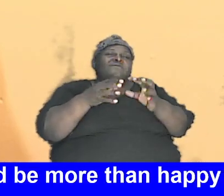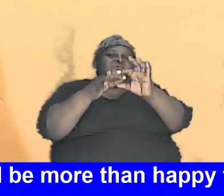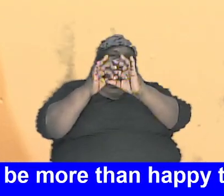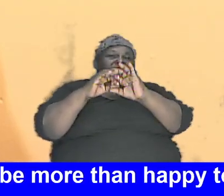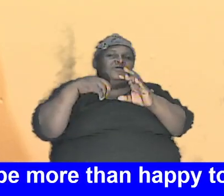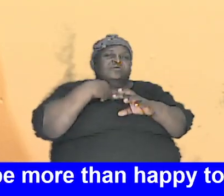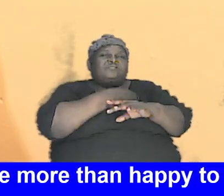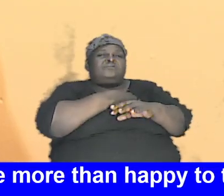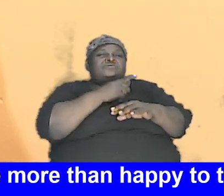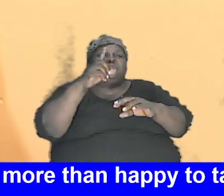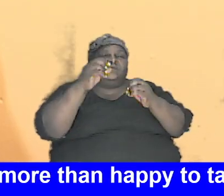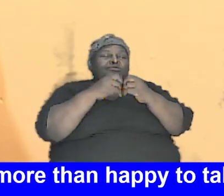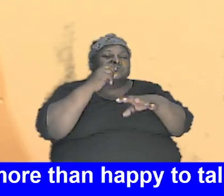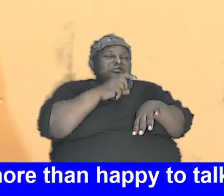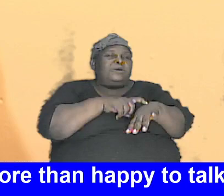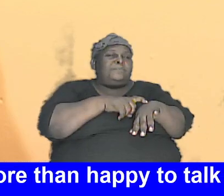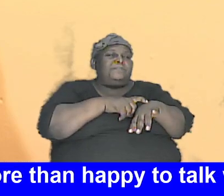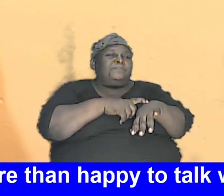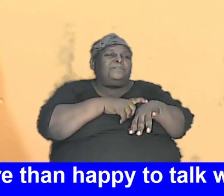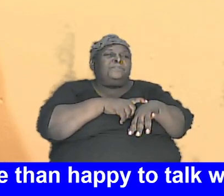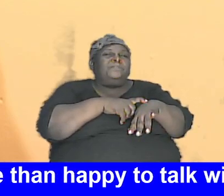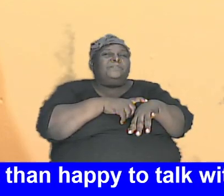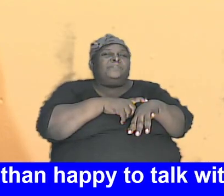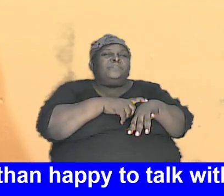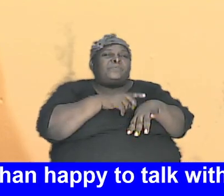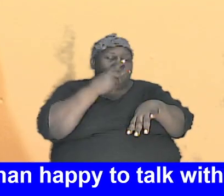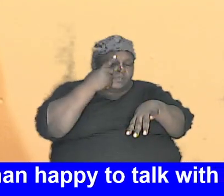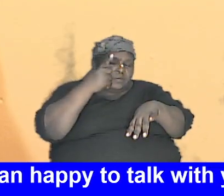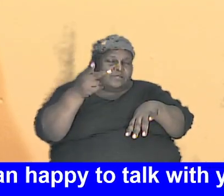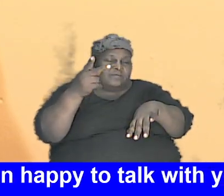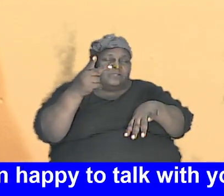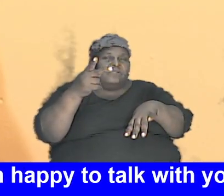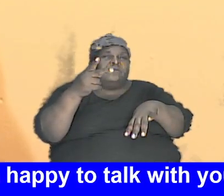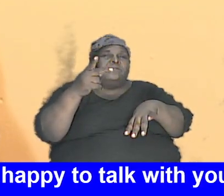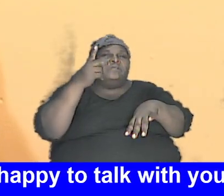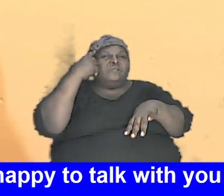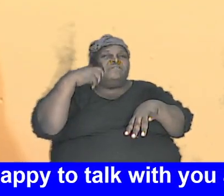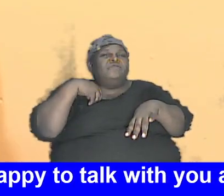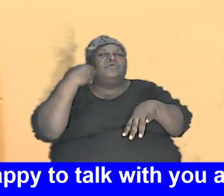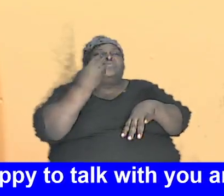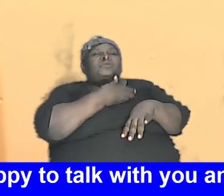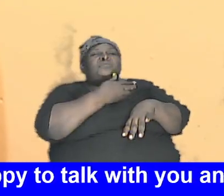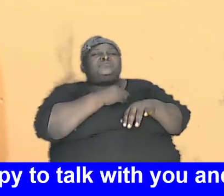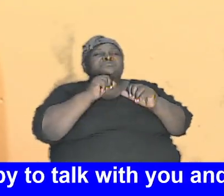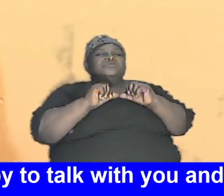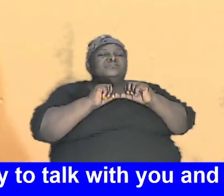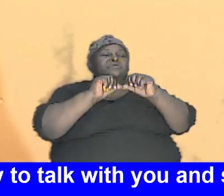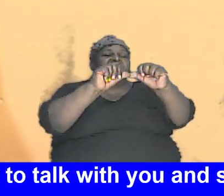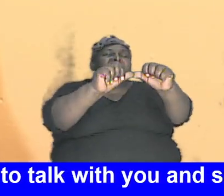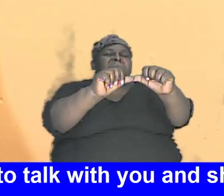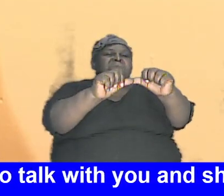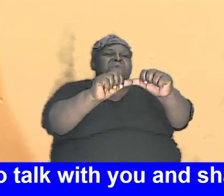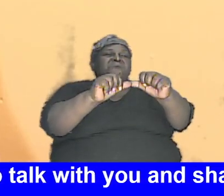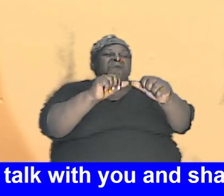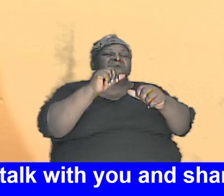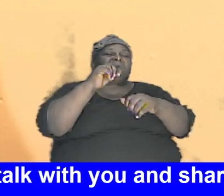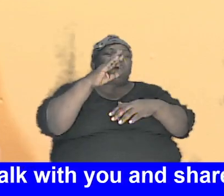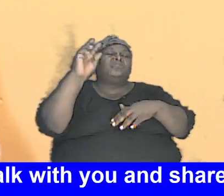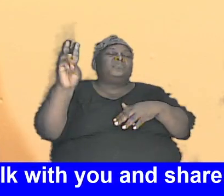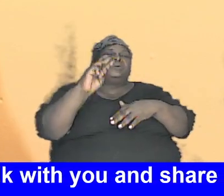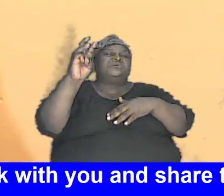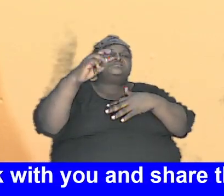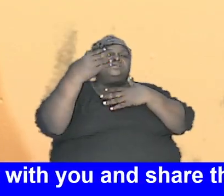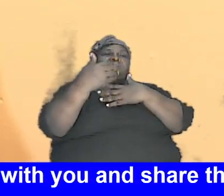in Bible study one more time and we look forward for us continuing on this next week Wednesday